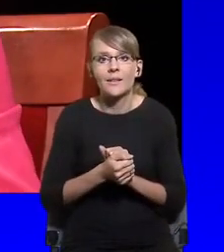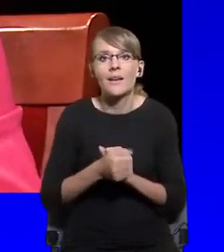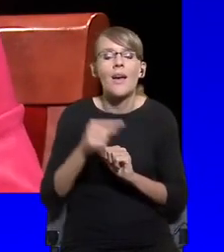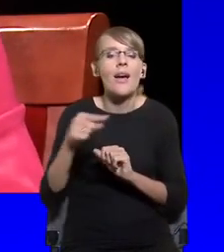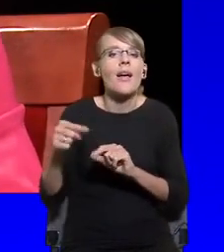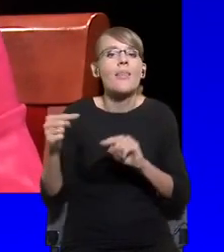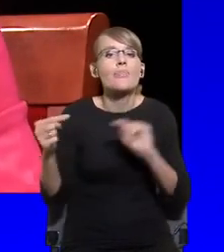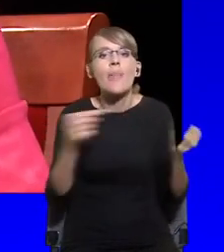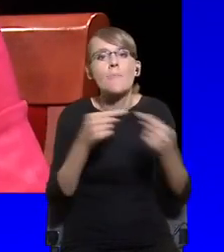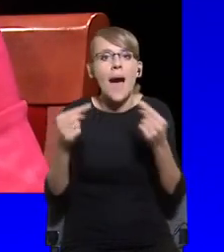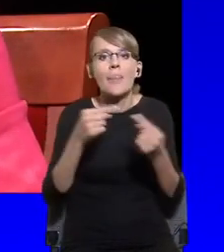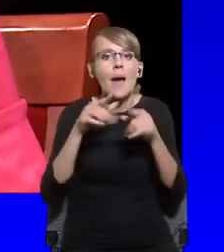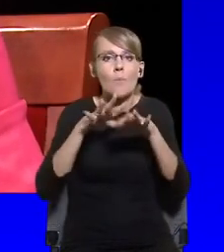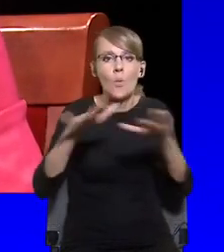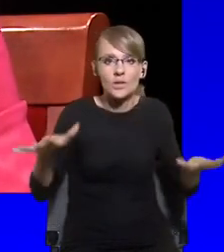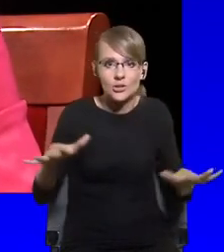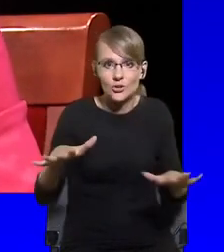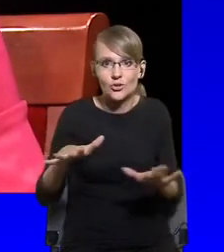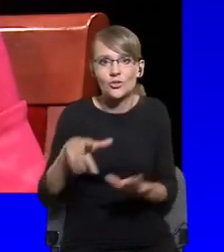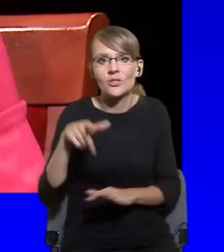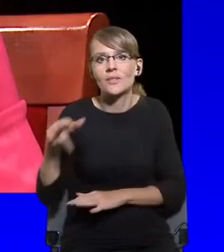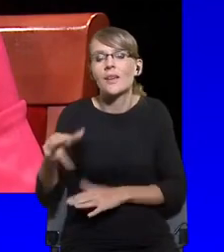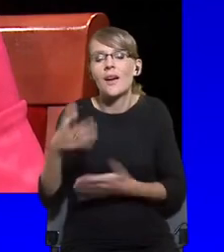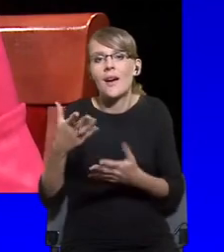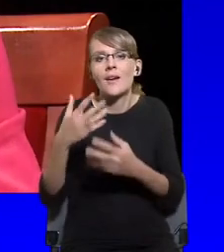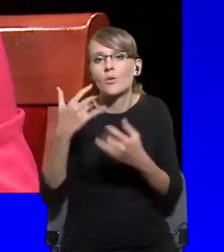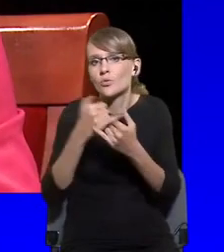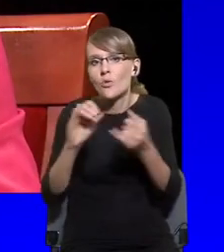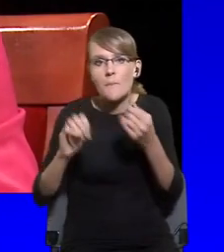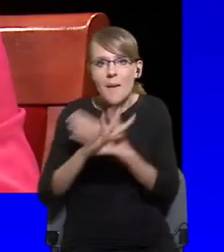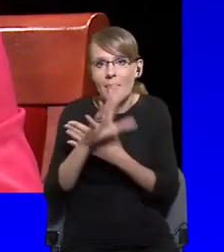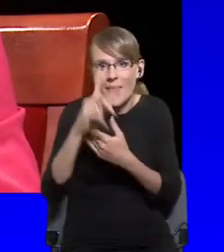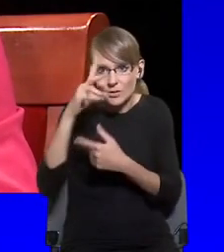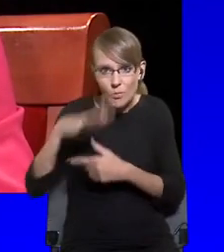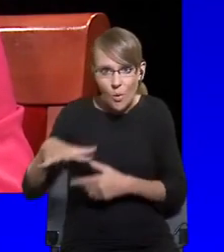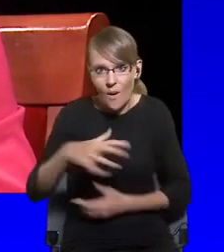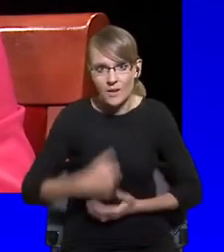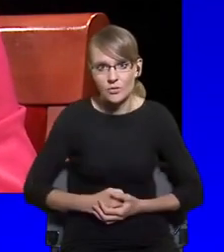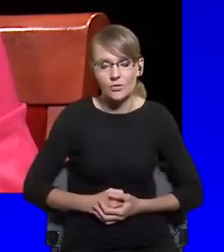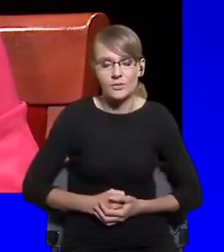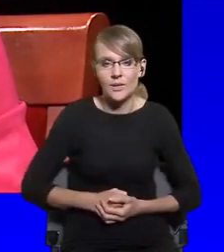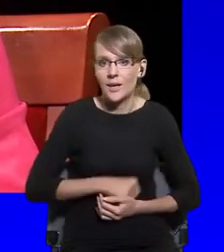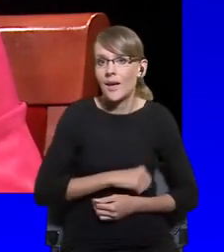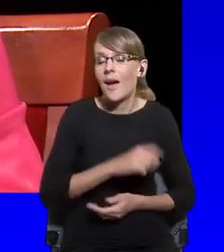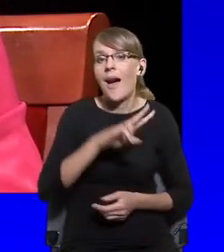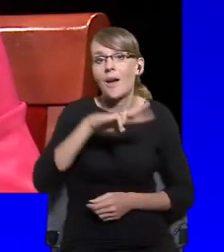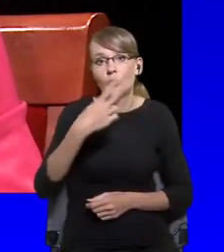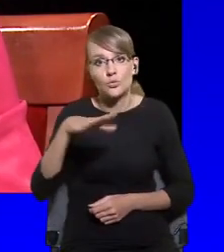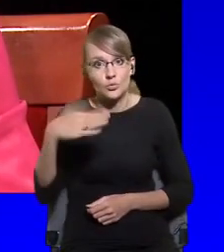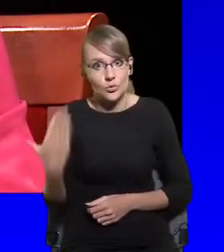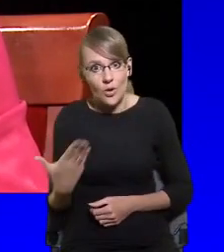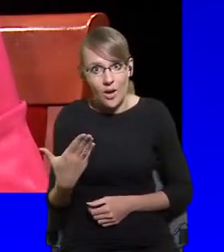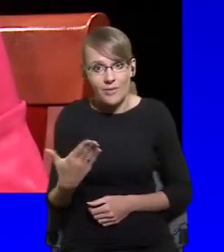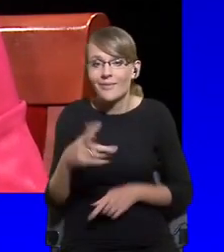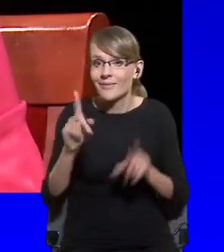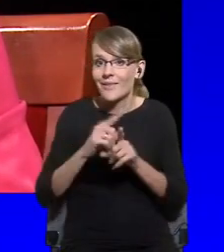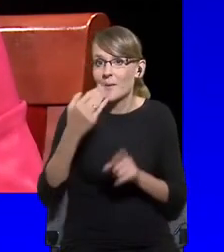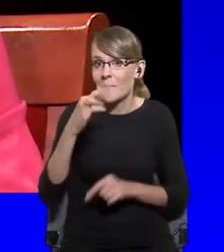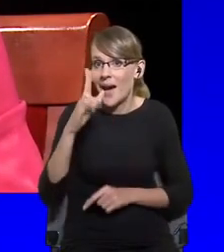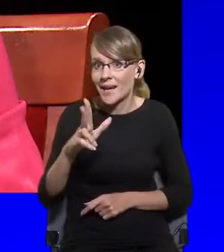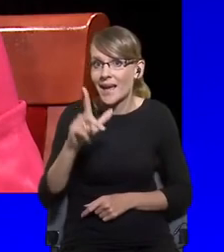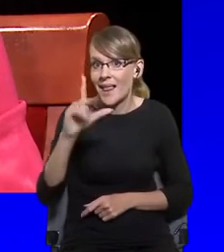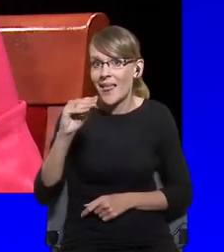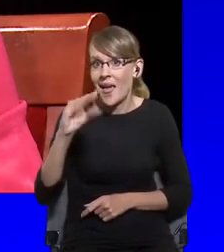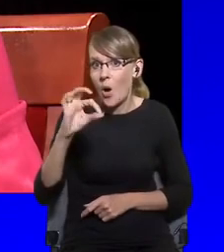prefer. This is, of course, one thing. The other thing is somehow very much mentioned by Mark Leonard. And I would like to